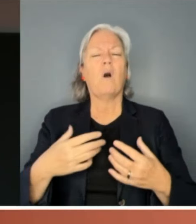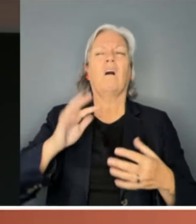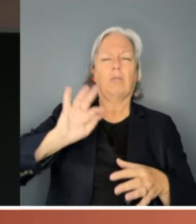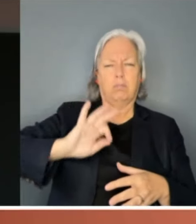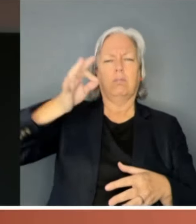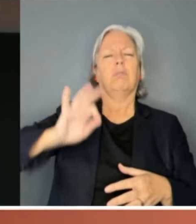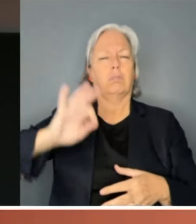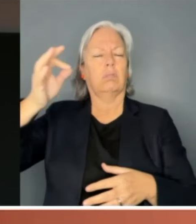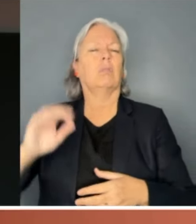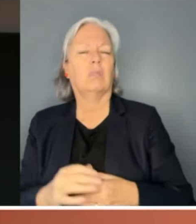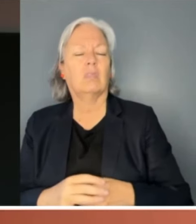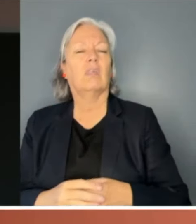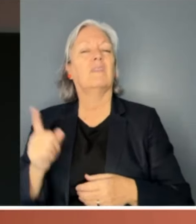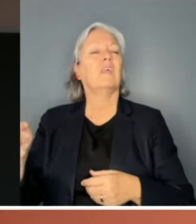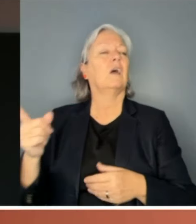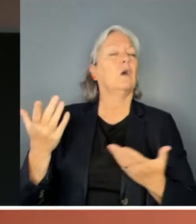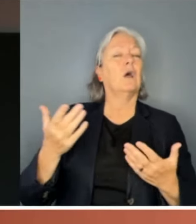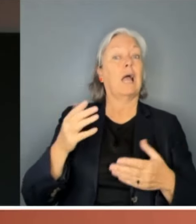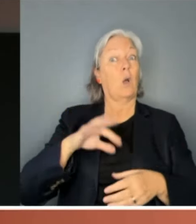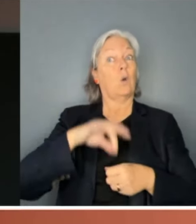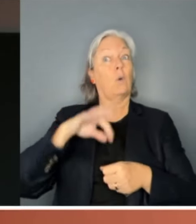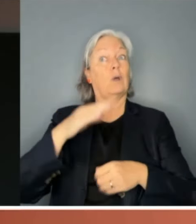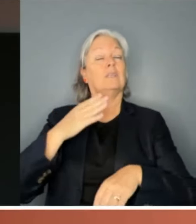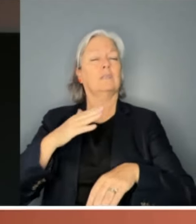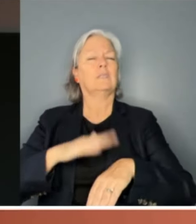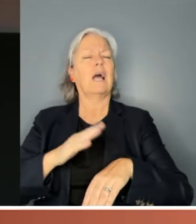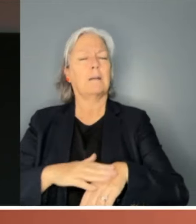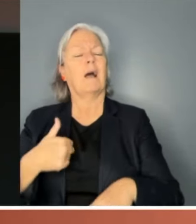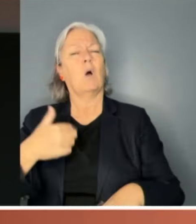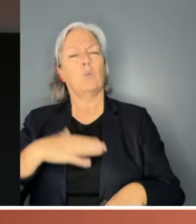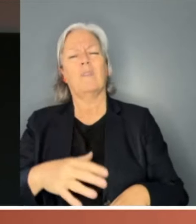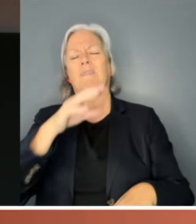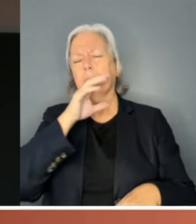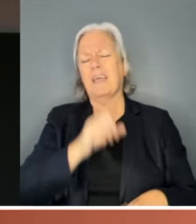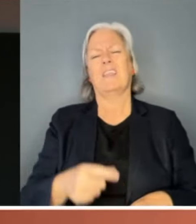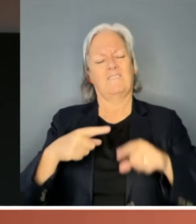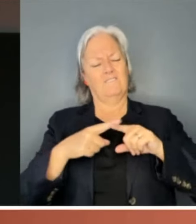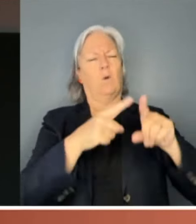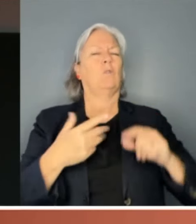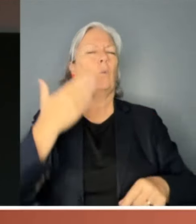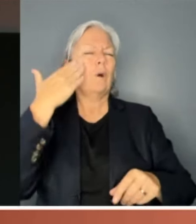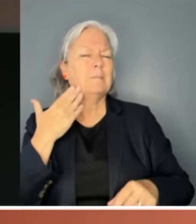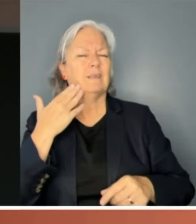working especially around election time. I wish the men would follow the women's example.